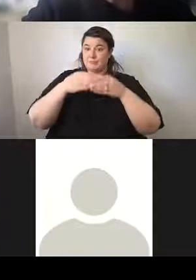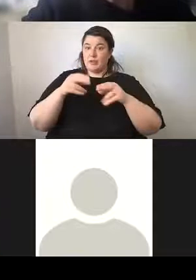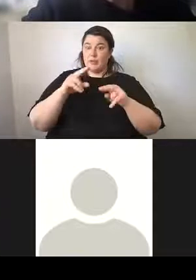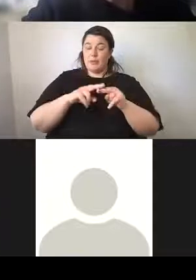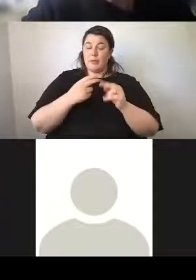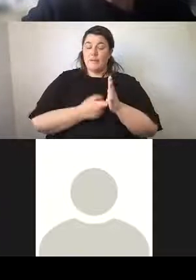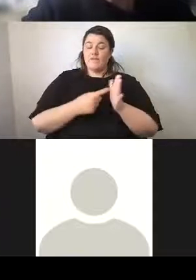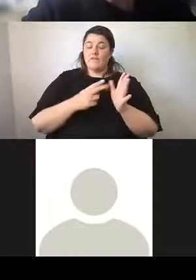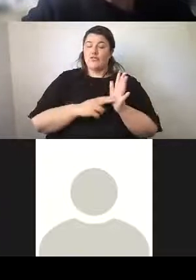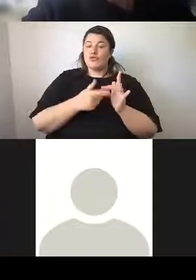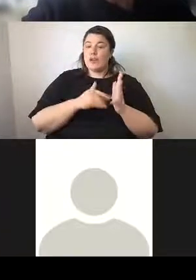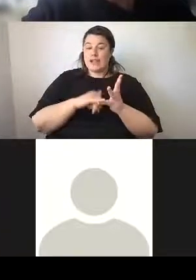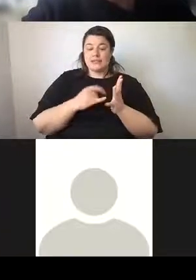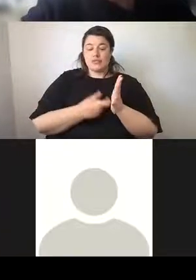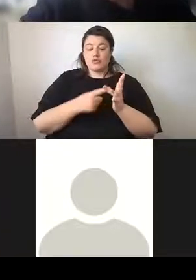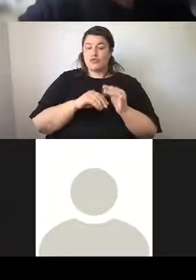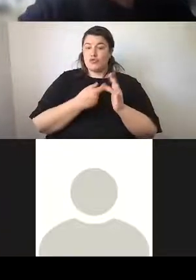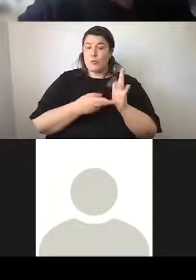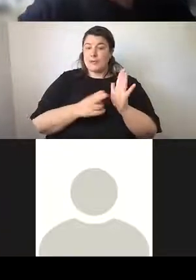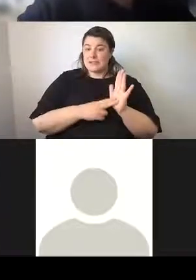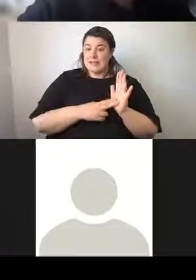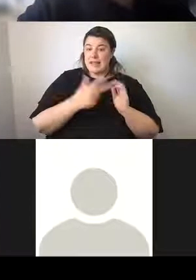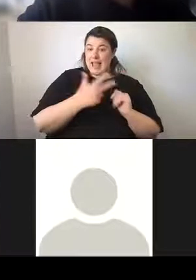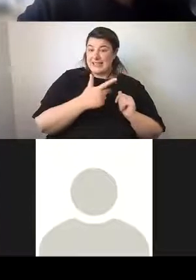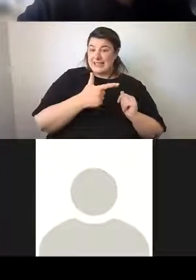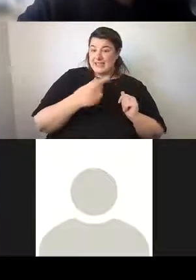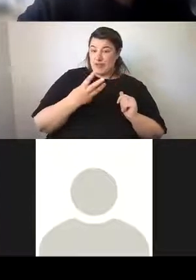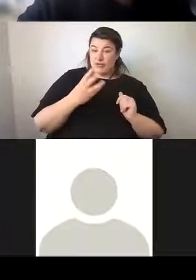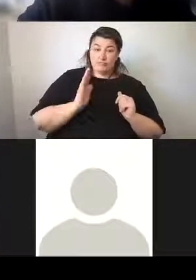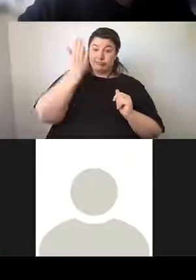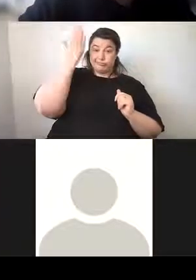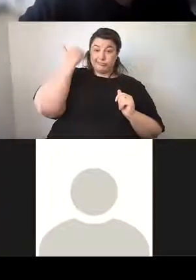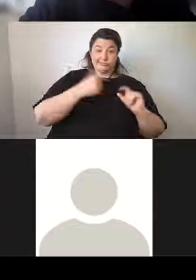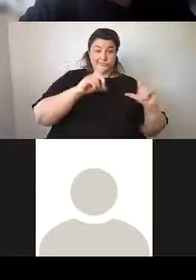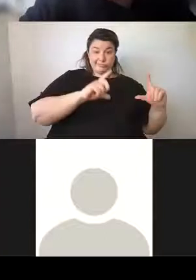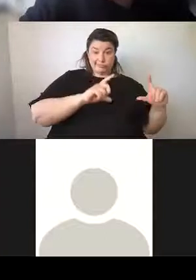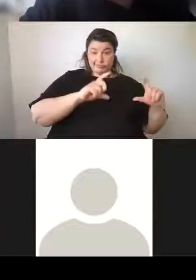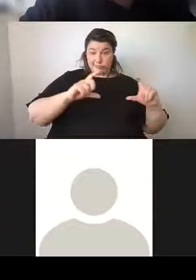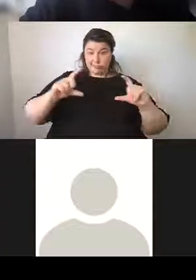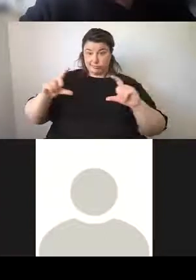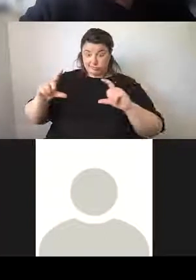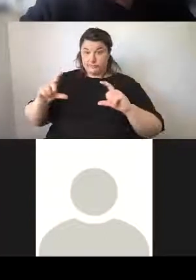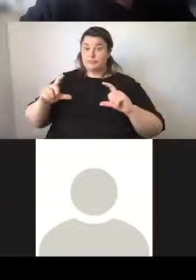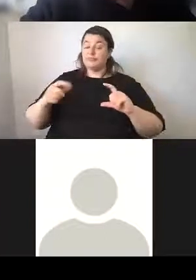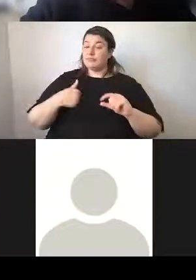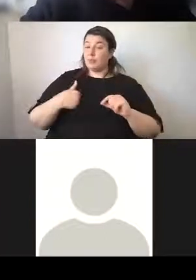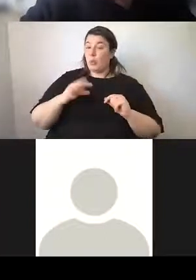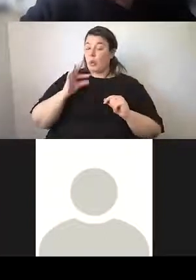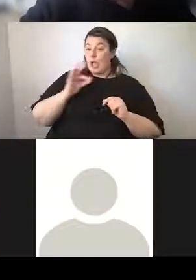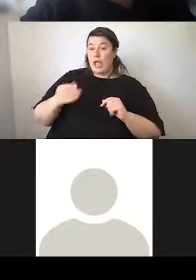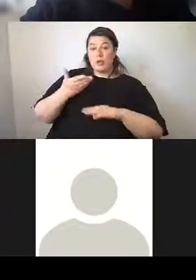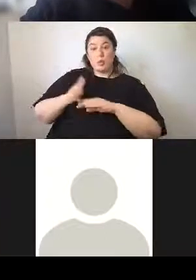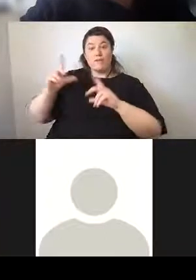Robinson in 1873. And we got Peter to stitch the 10